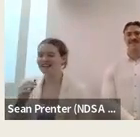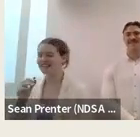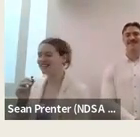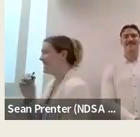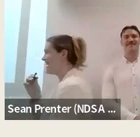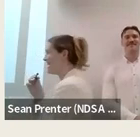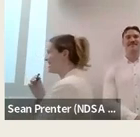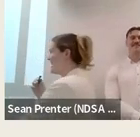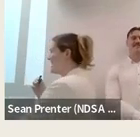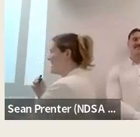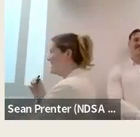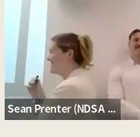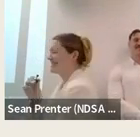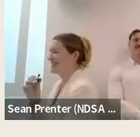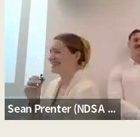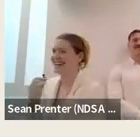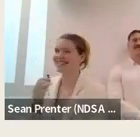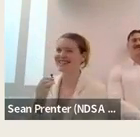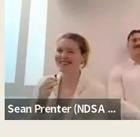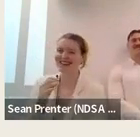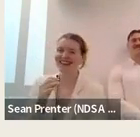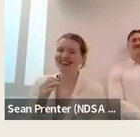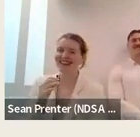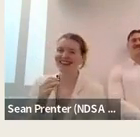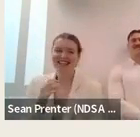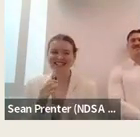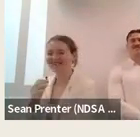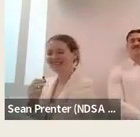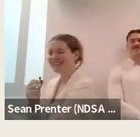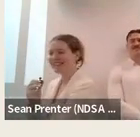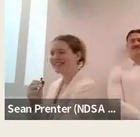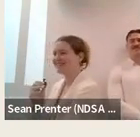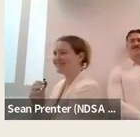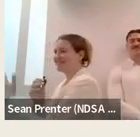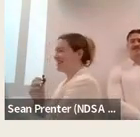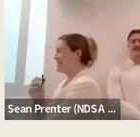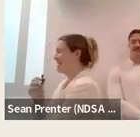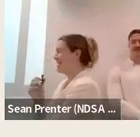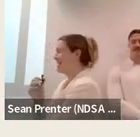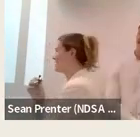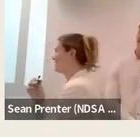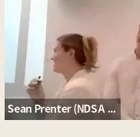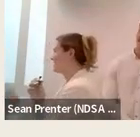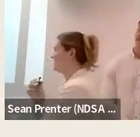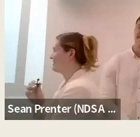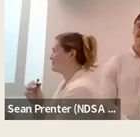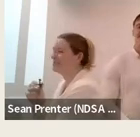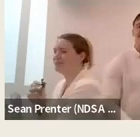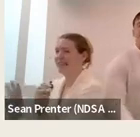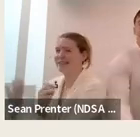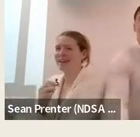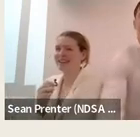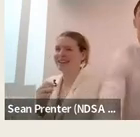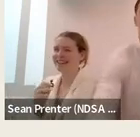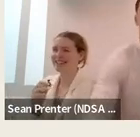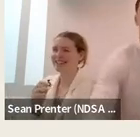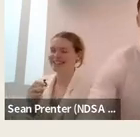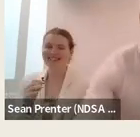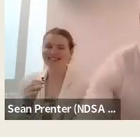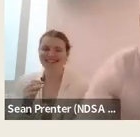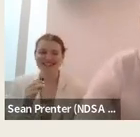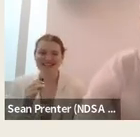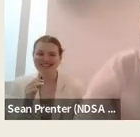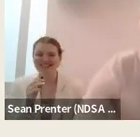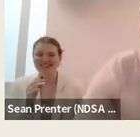and then our contact yay okay so this is our little link a little make sure you you know email